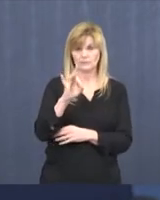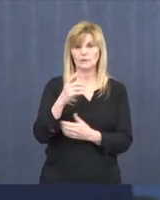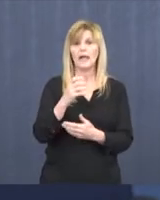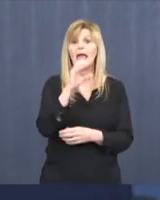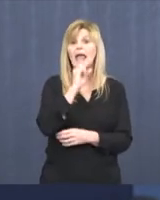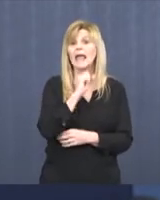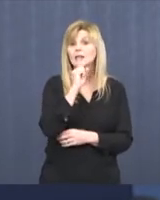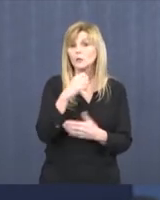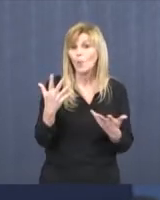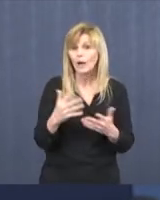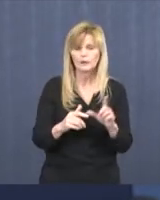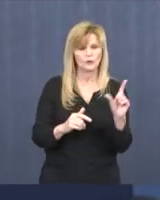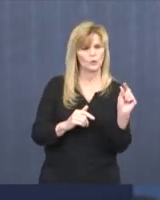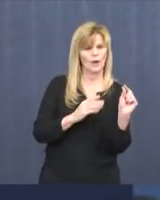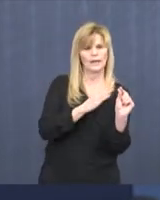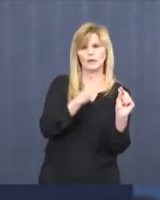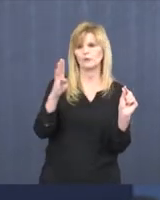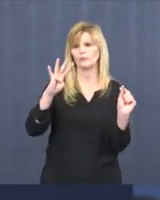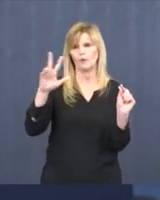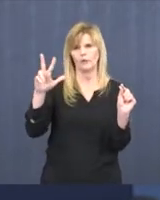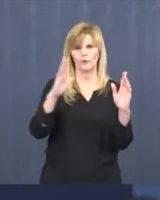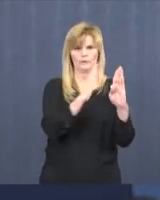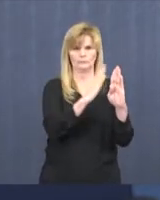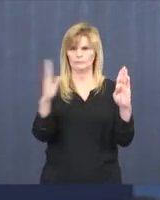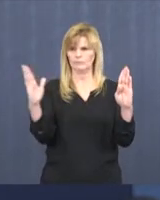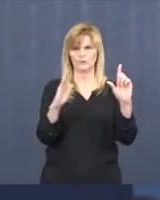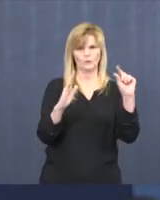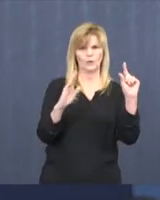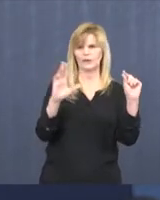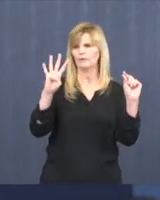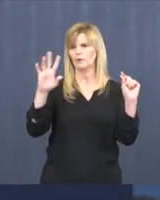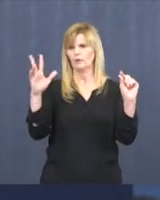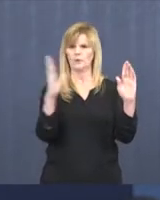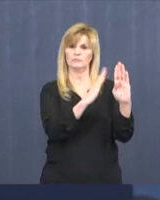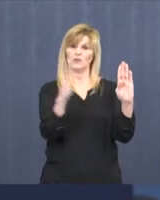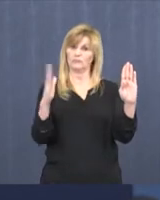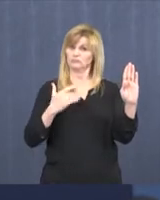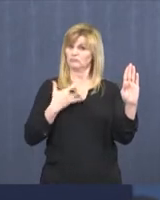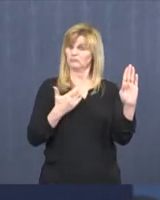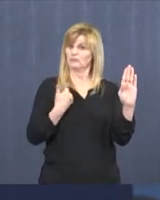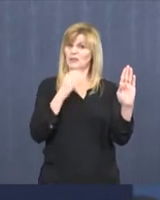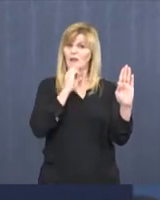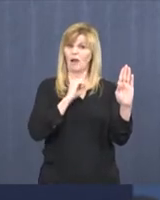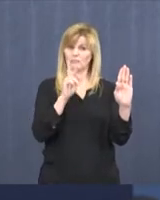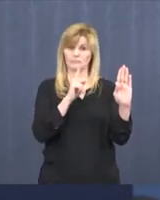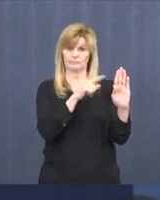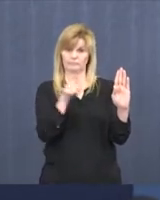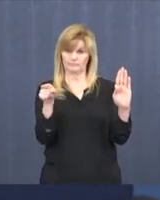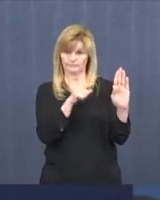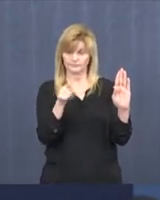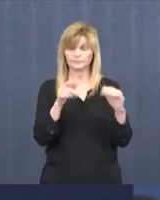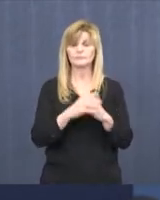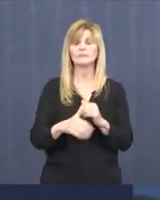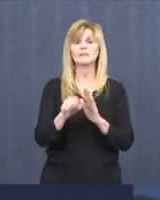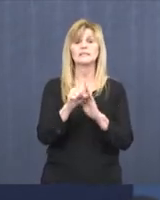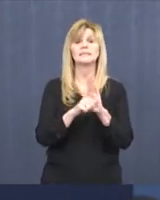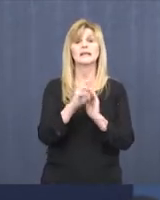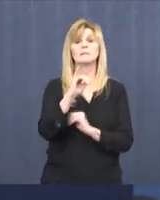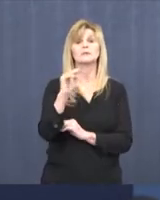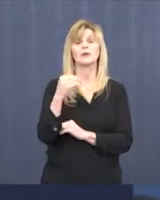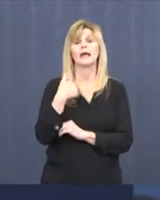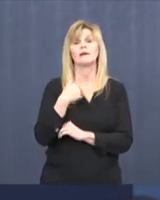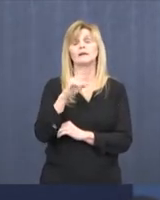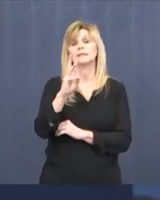category of 20 to 43, so a young group. The state of Minnesota has 629